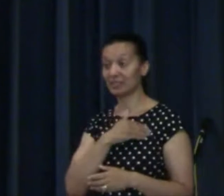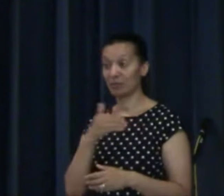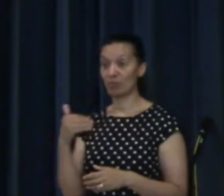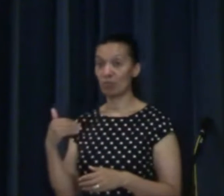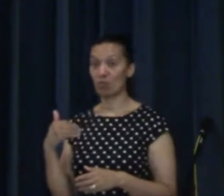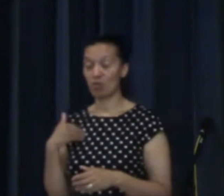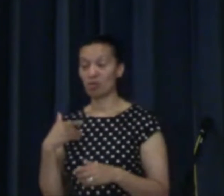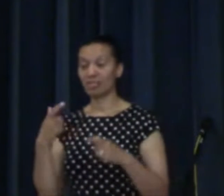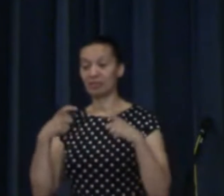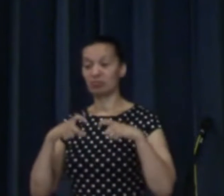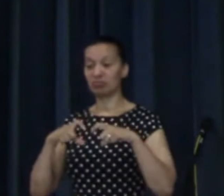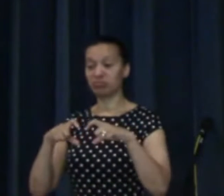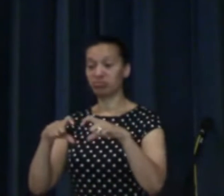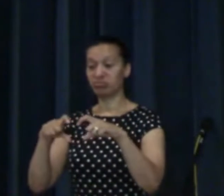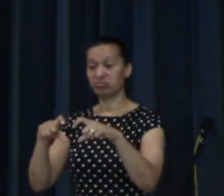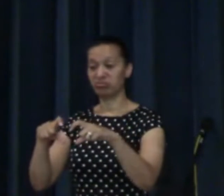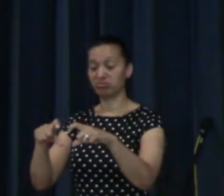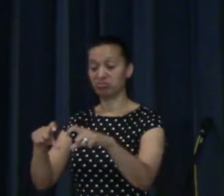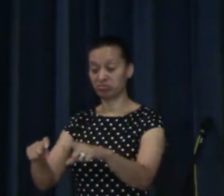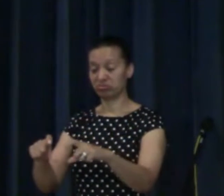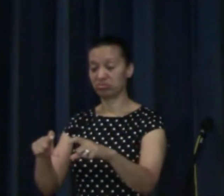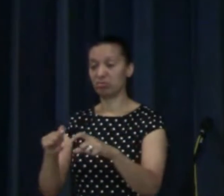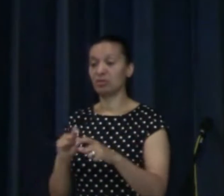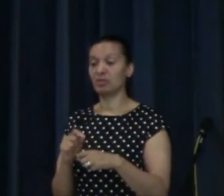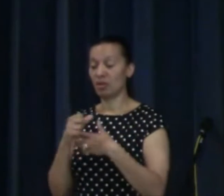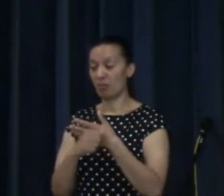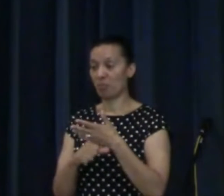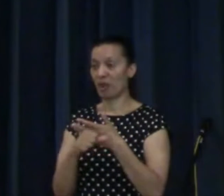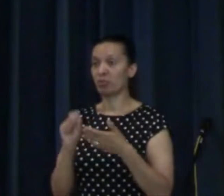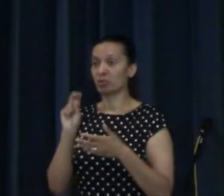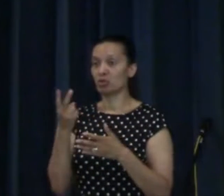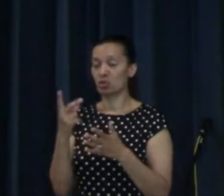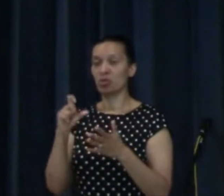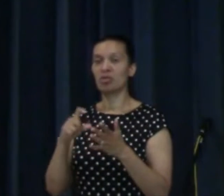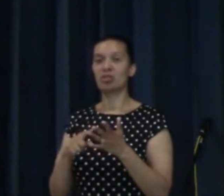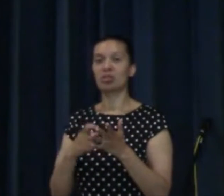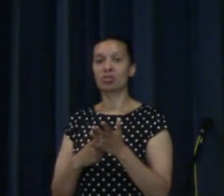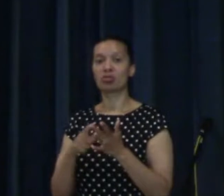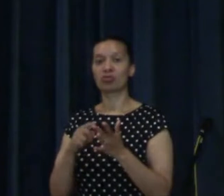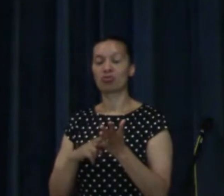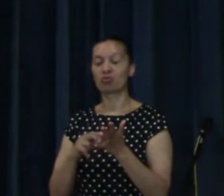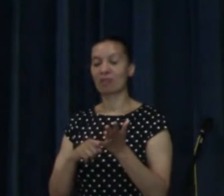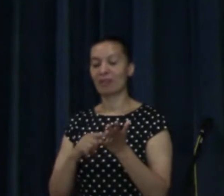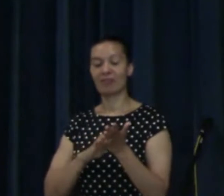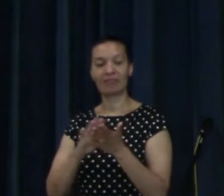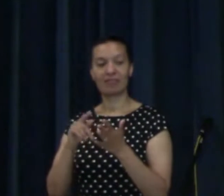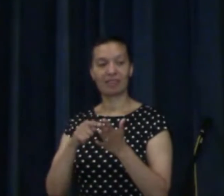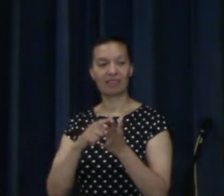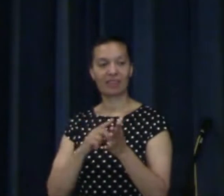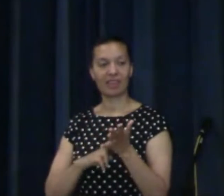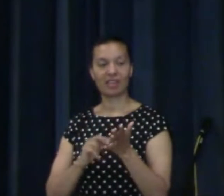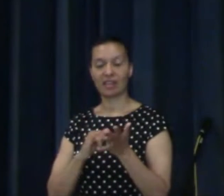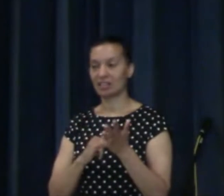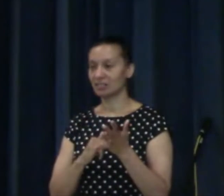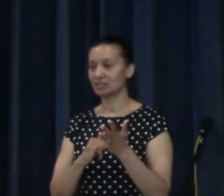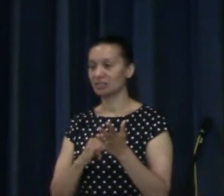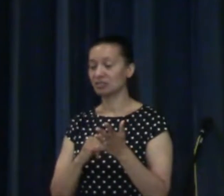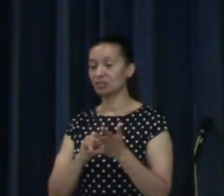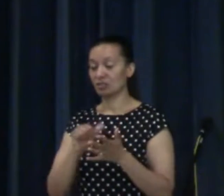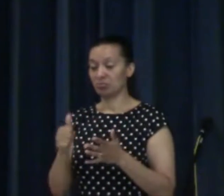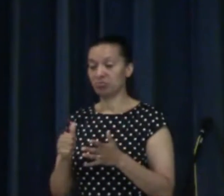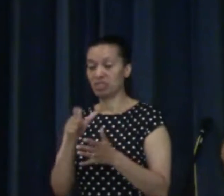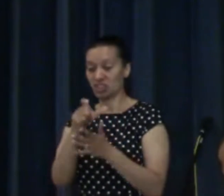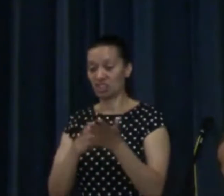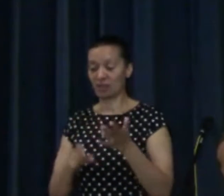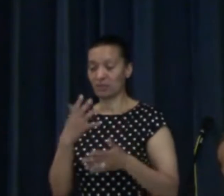We're going to continue our journey through 2 Corinthians and we've reached chapter 5 and